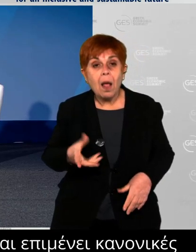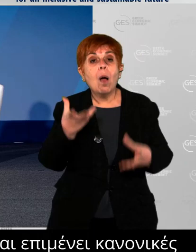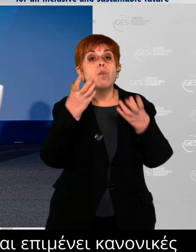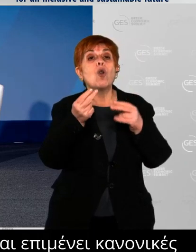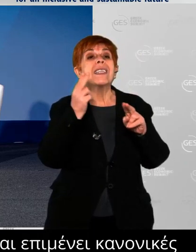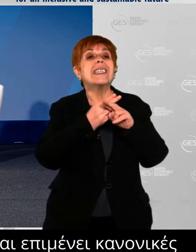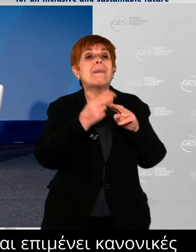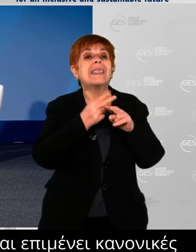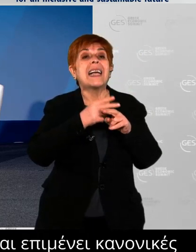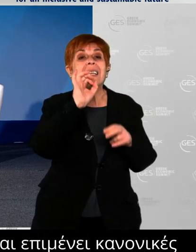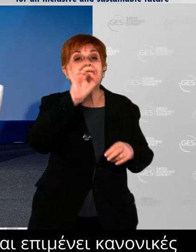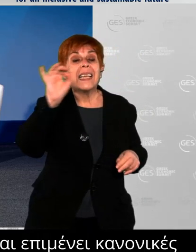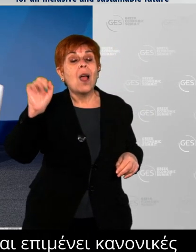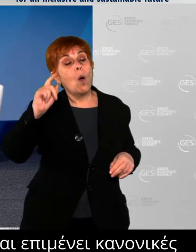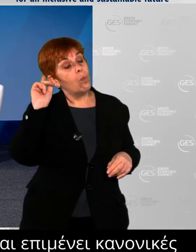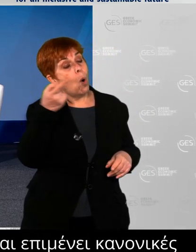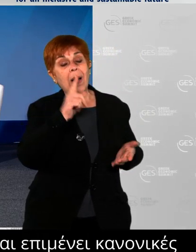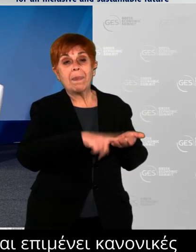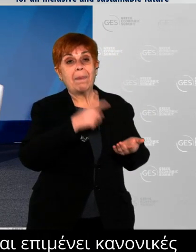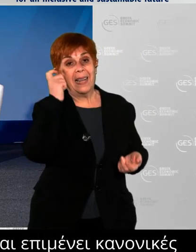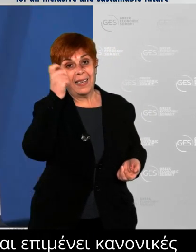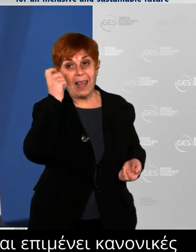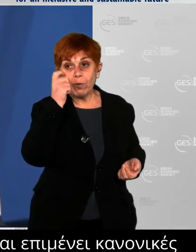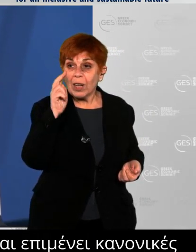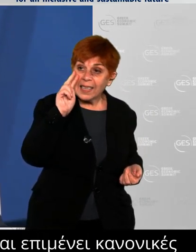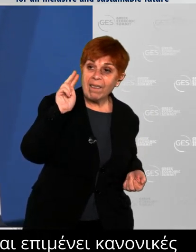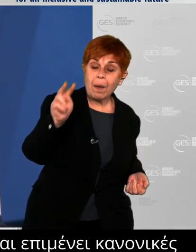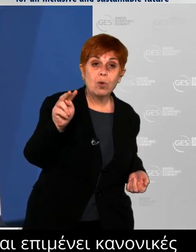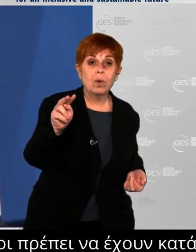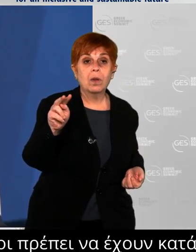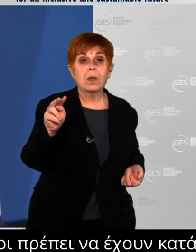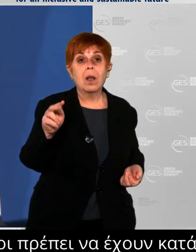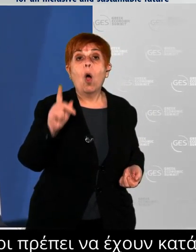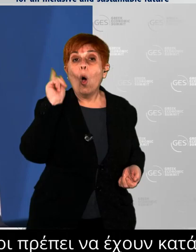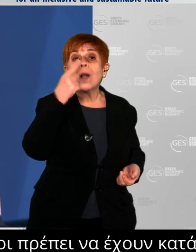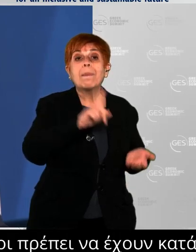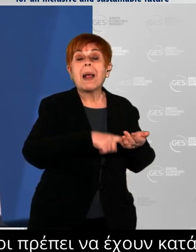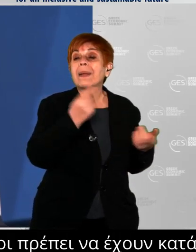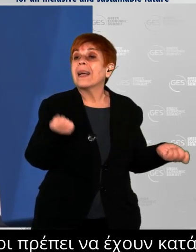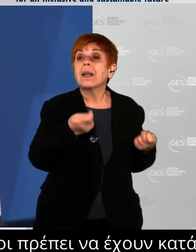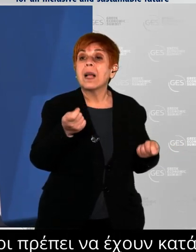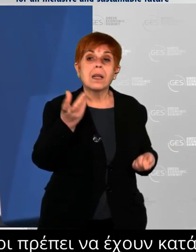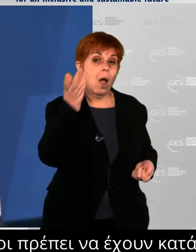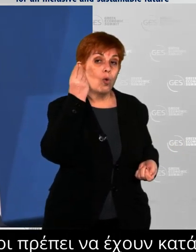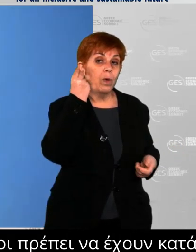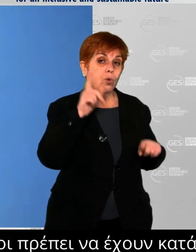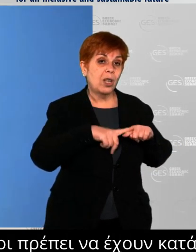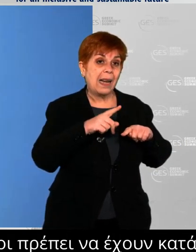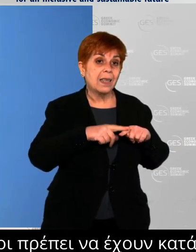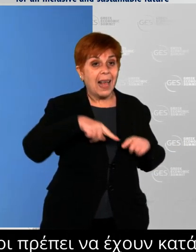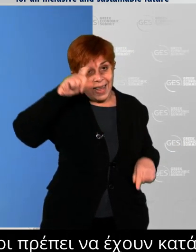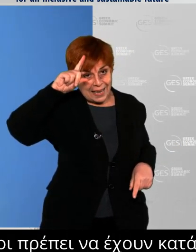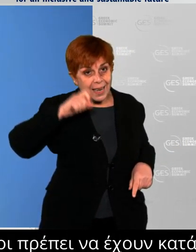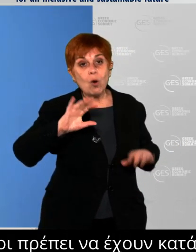listen to our Greek partners as they describe to us both how far they've come, but also where they want to go in the future.